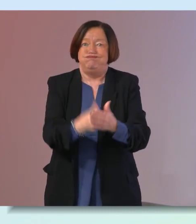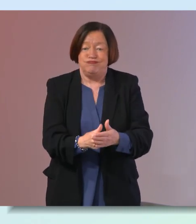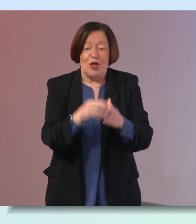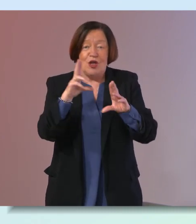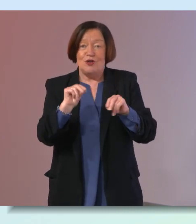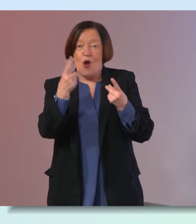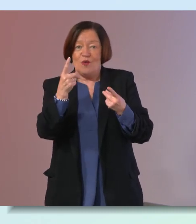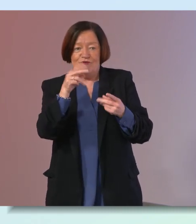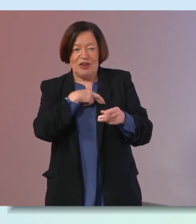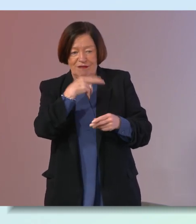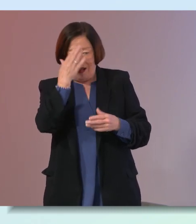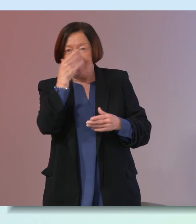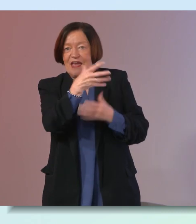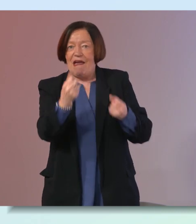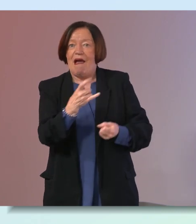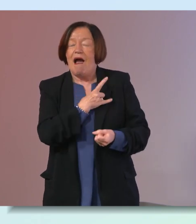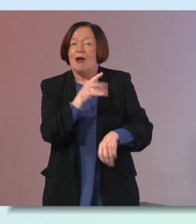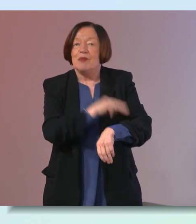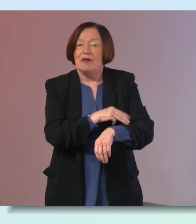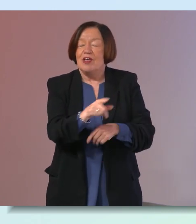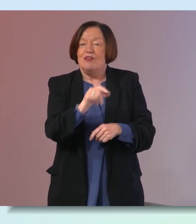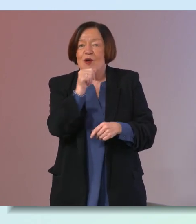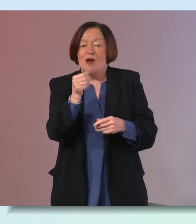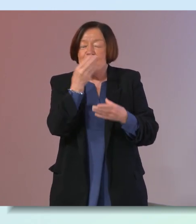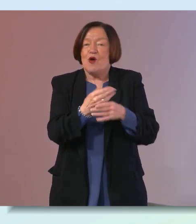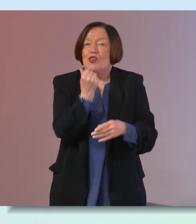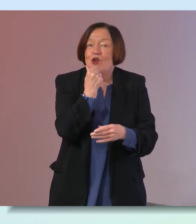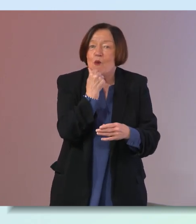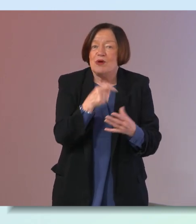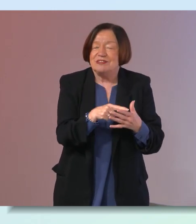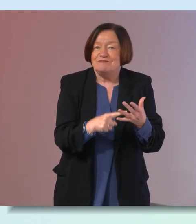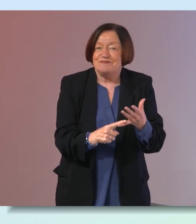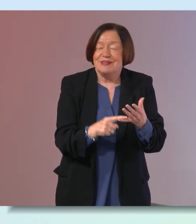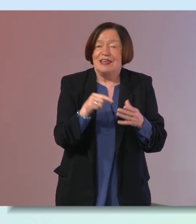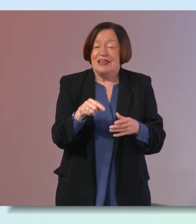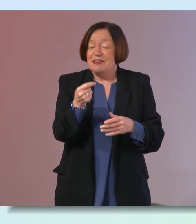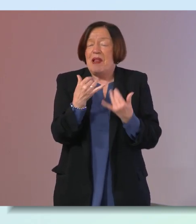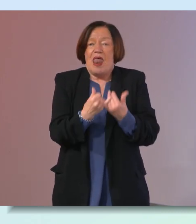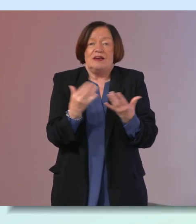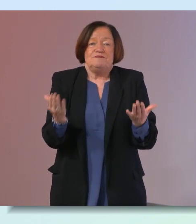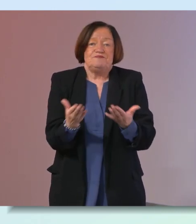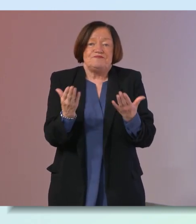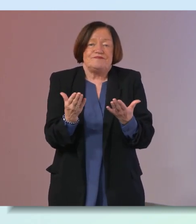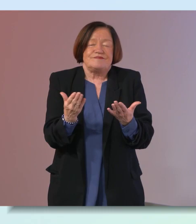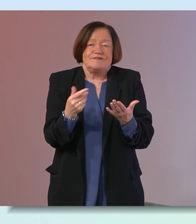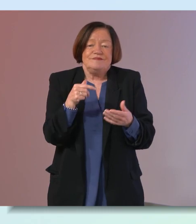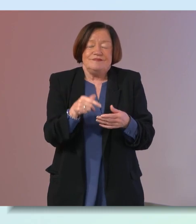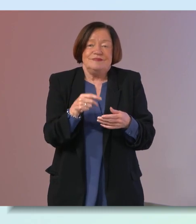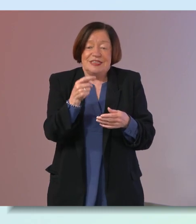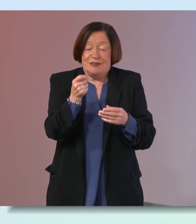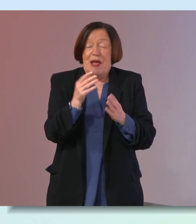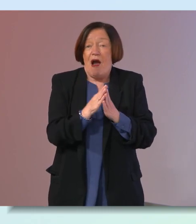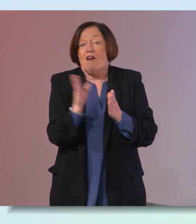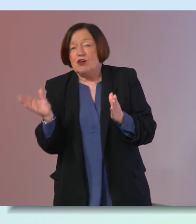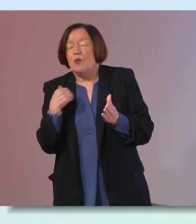actually registered that they had heart disease so they weren't counted in statistics and it's a bit like and this is slightly off topic